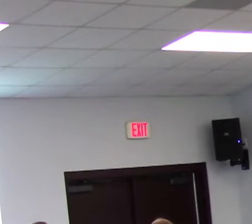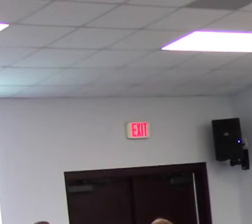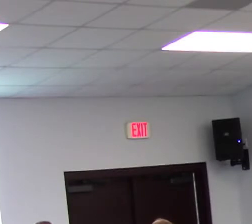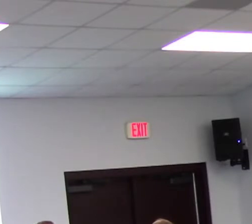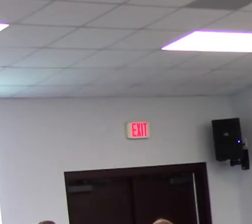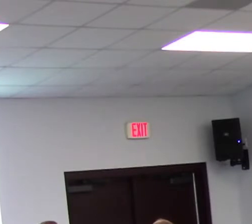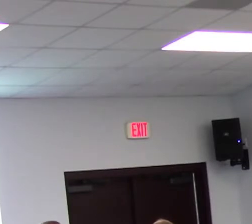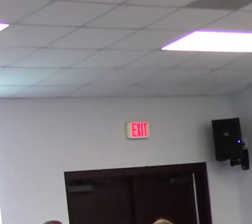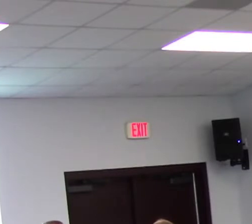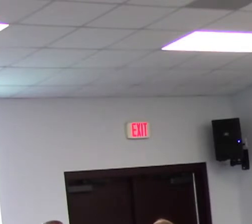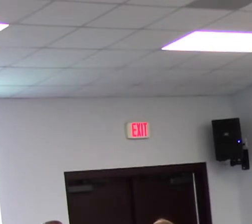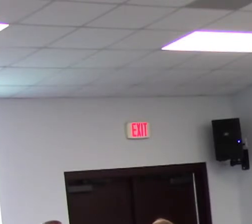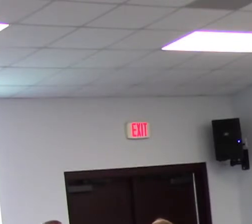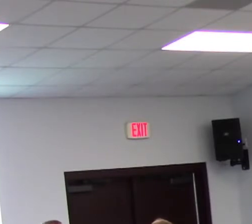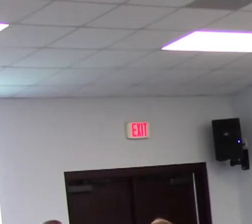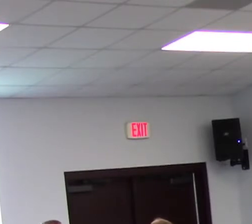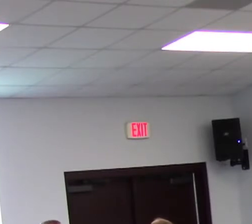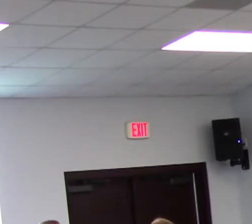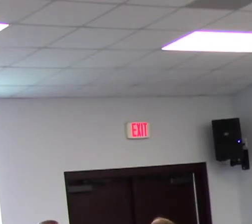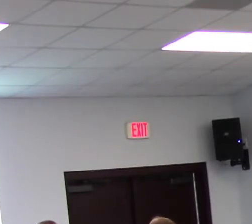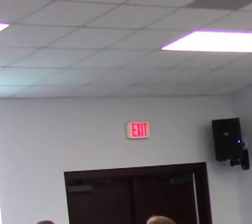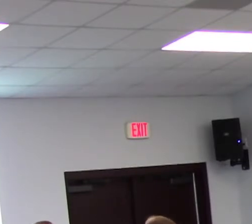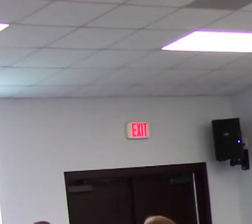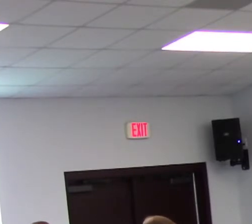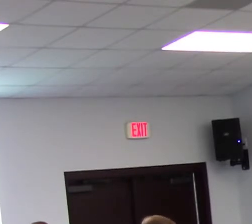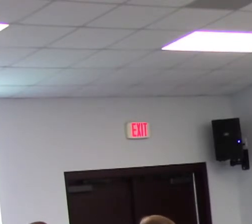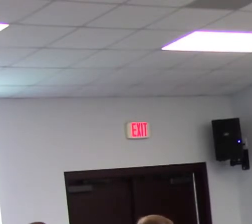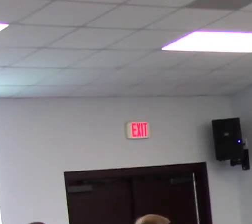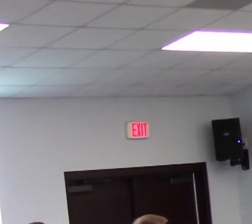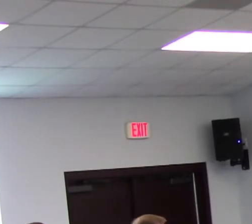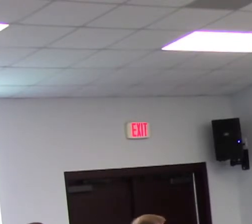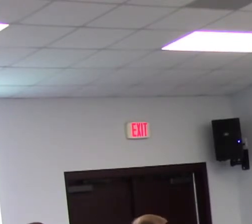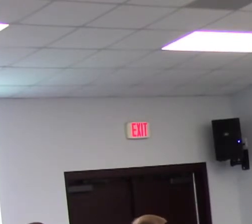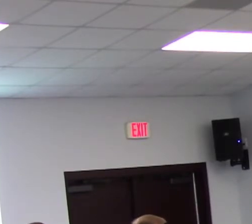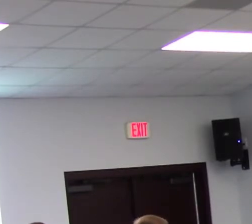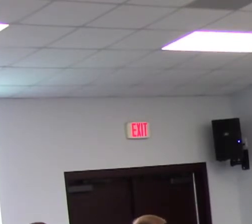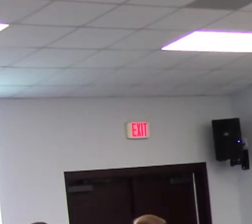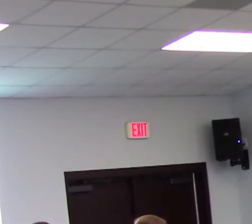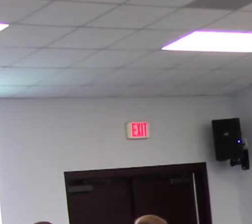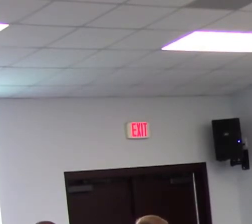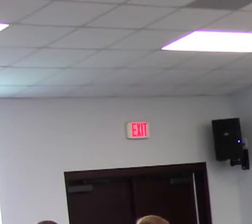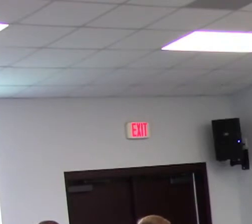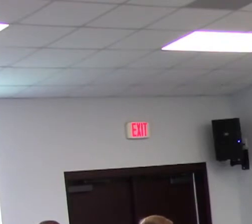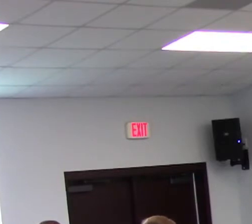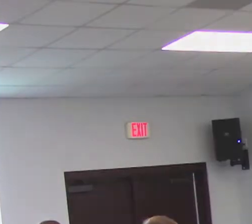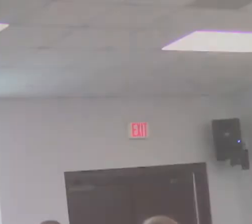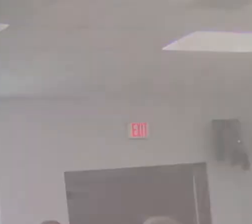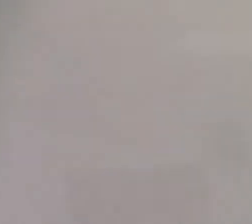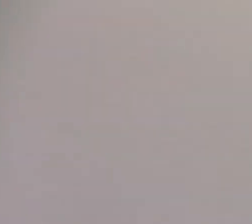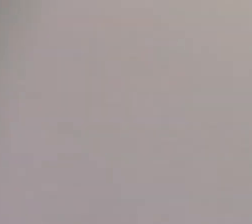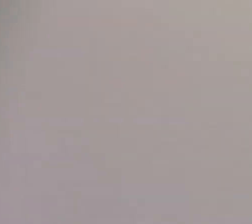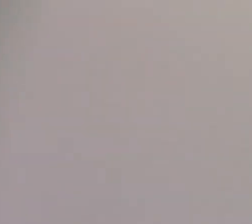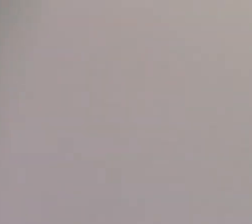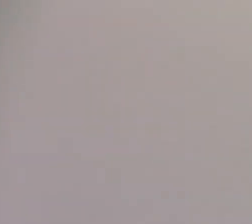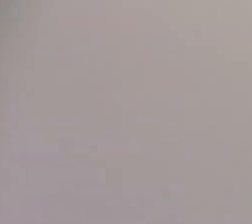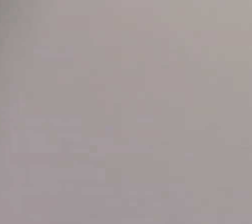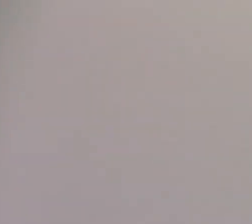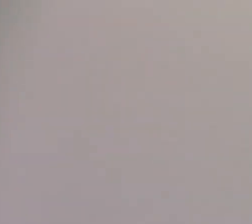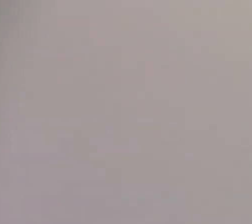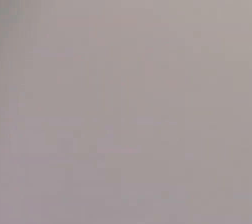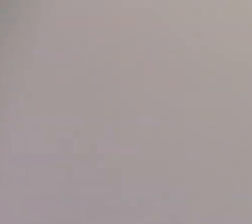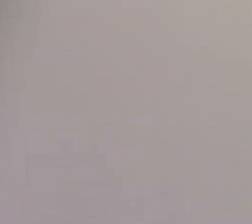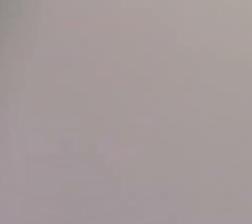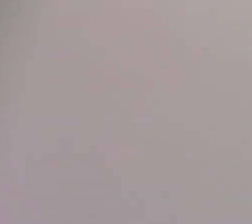Christ, grace to you and peace. This is the word of the Lord. Amen. Please be seated.